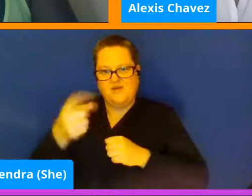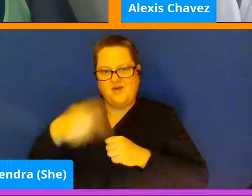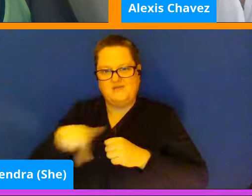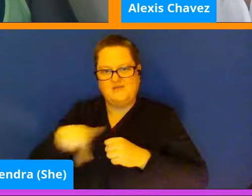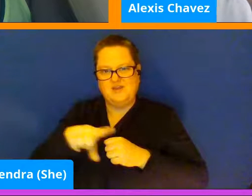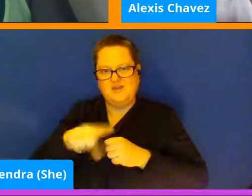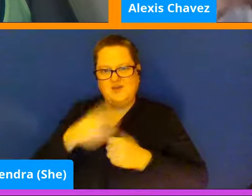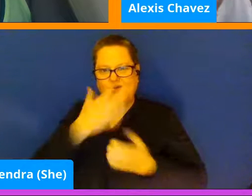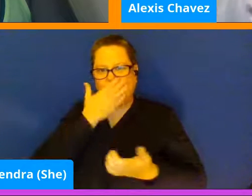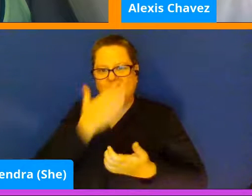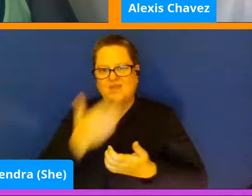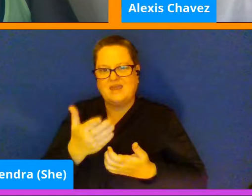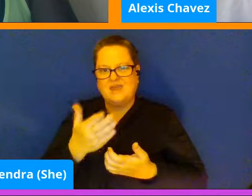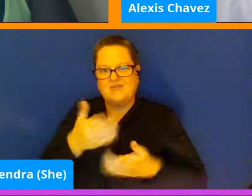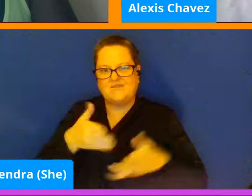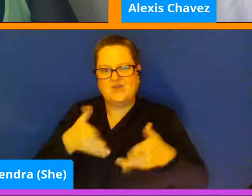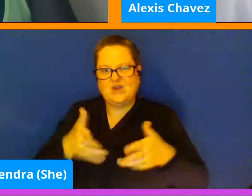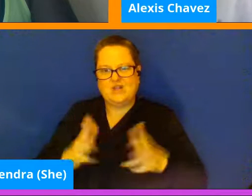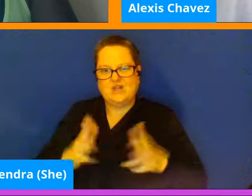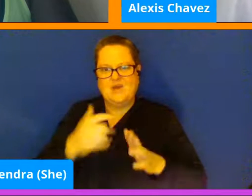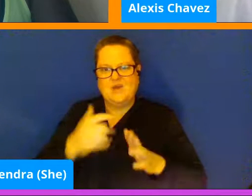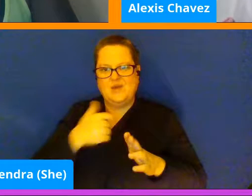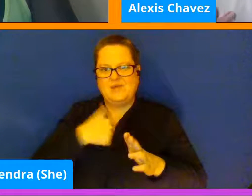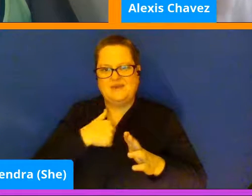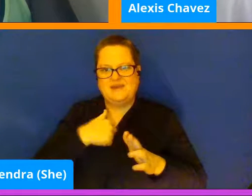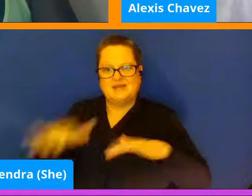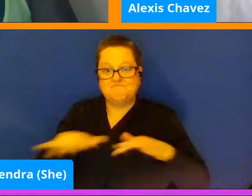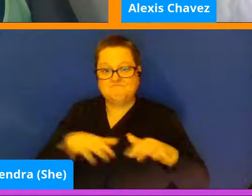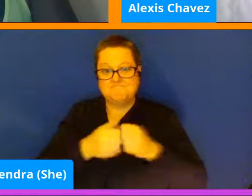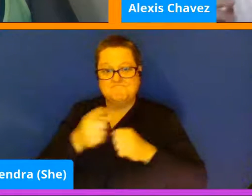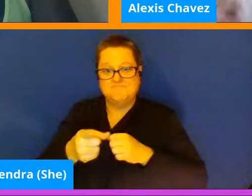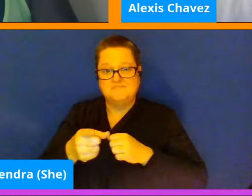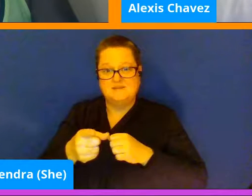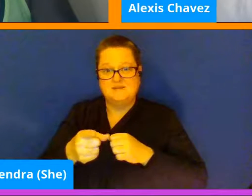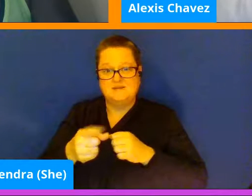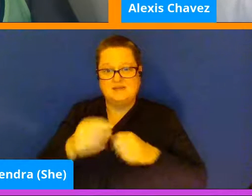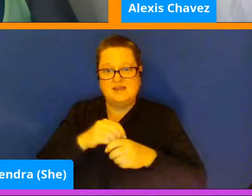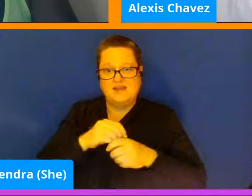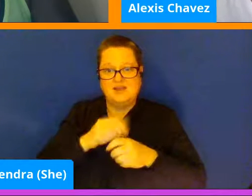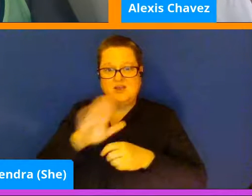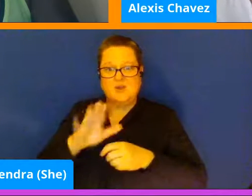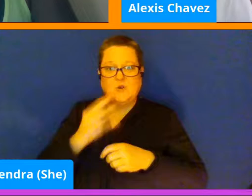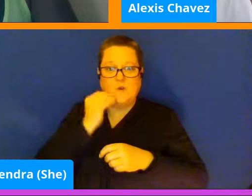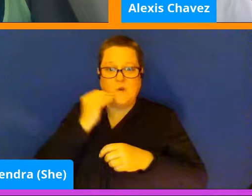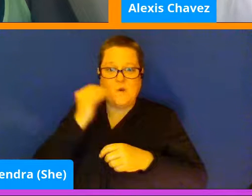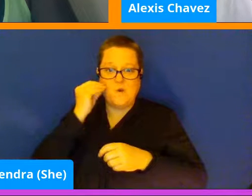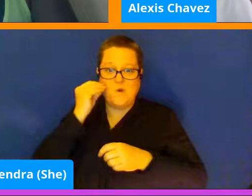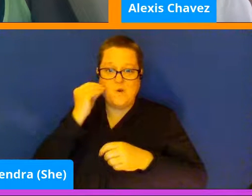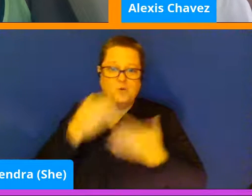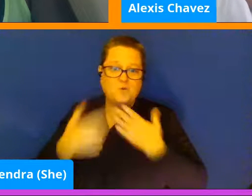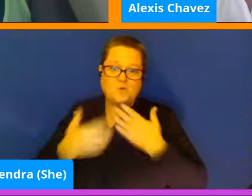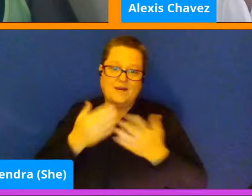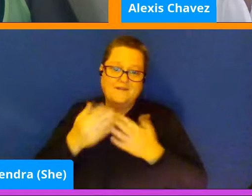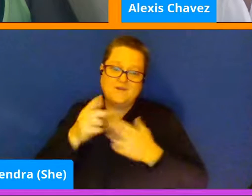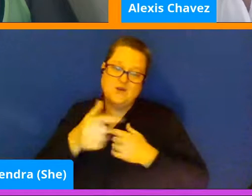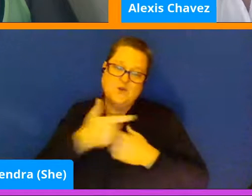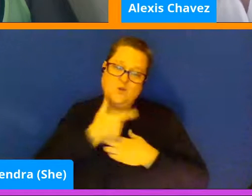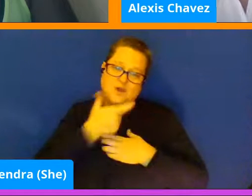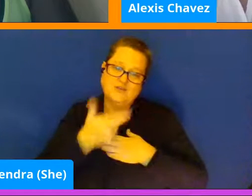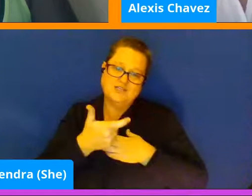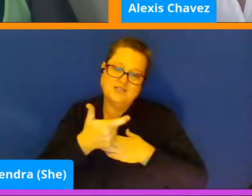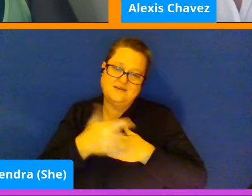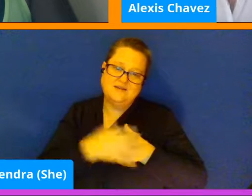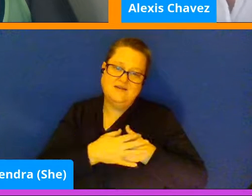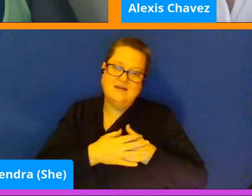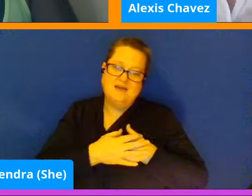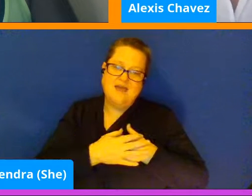for allowing me to spend this time with you in all of your homes or wherever else you're watching this. Um, and I hope that